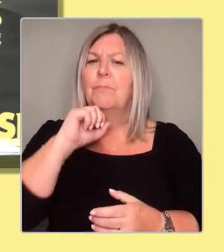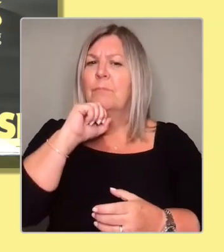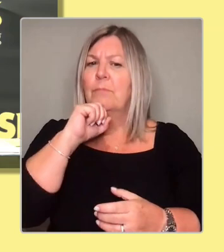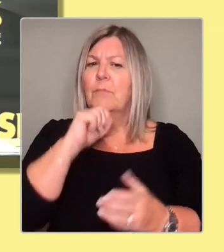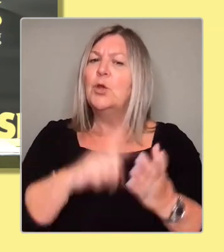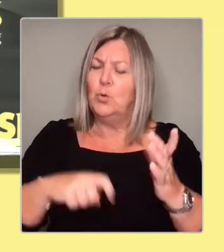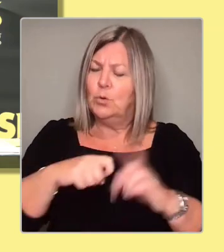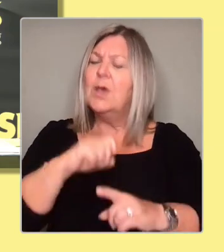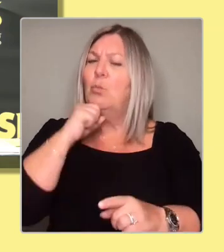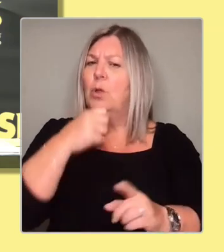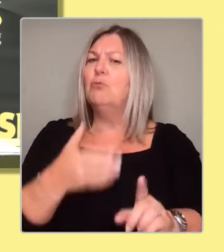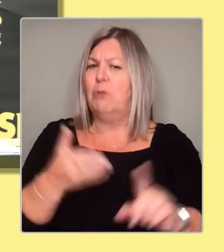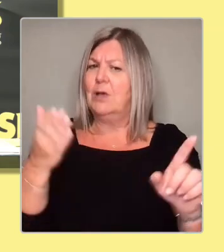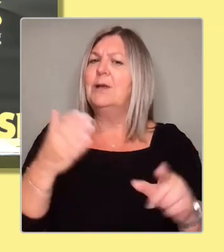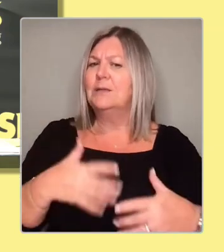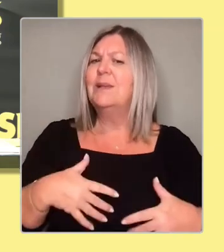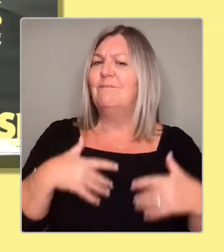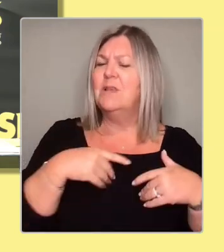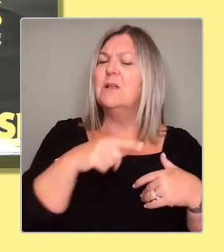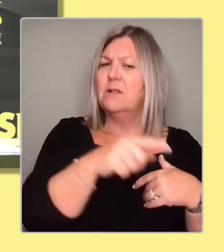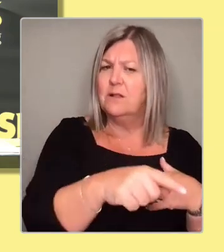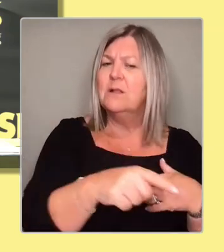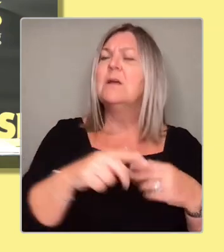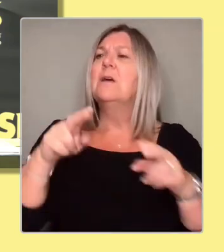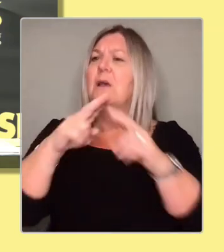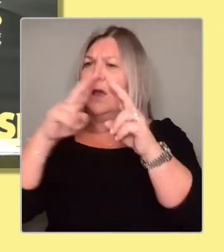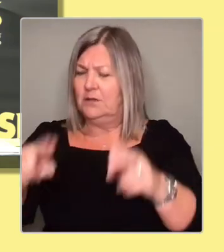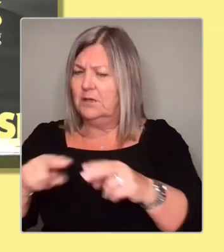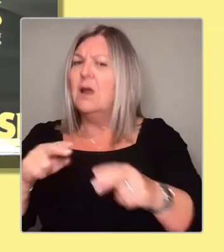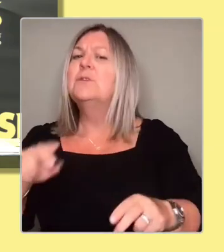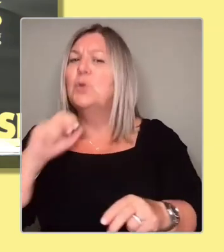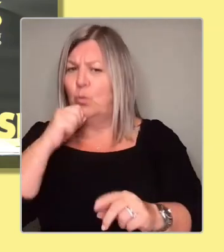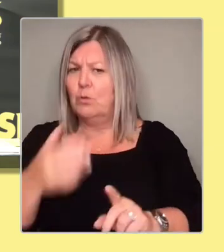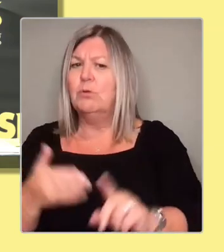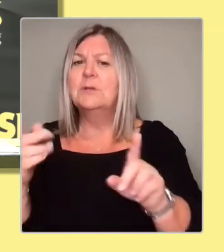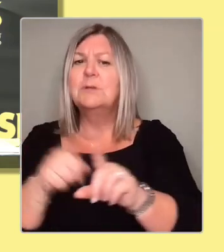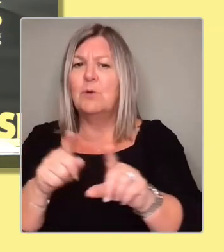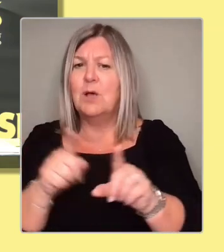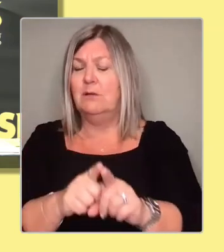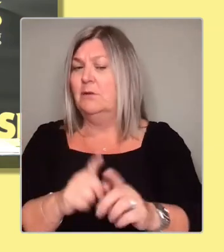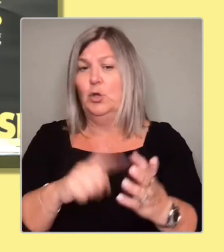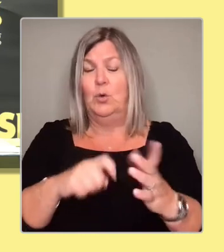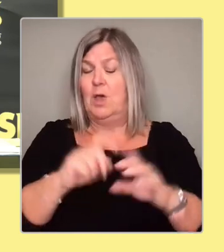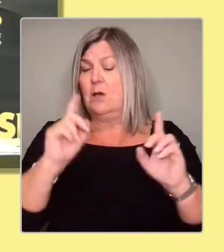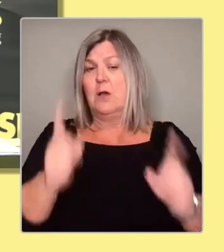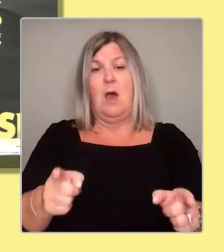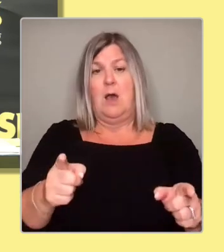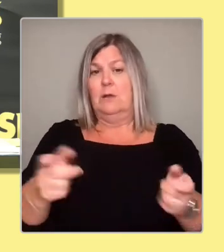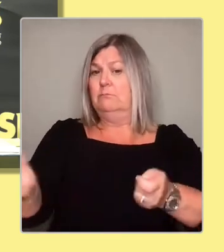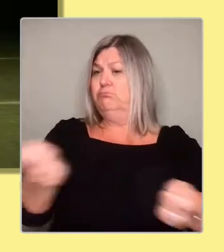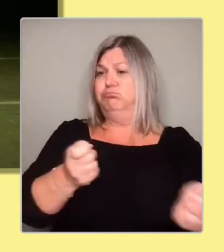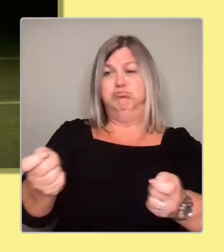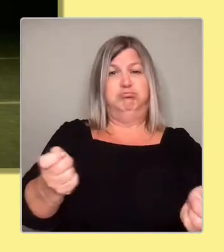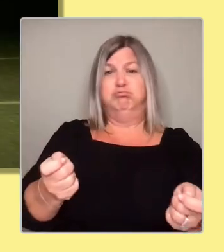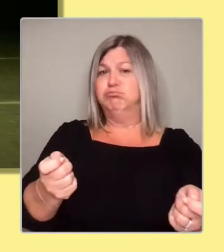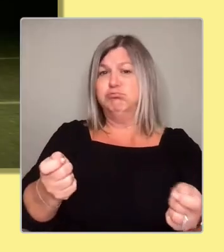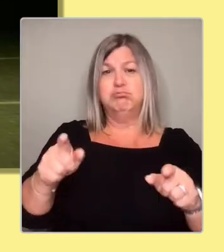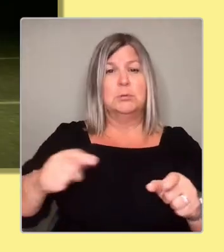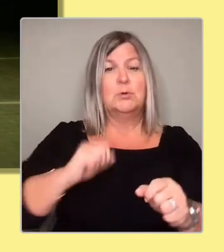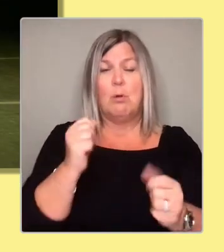unacceptable, it's the UK cannot continue to keep Scotland hostage. Thanks very much.